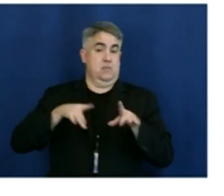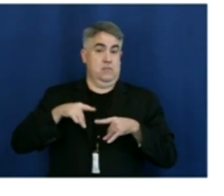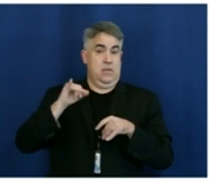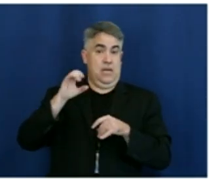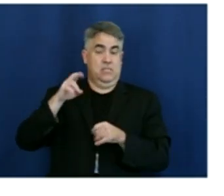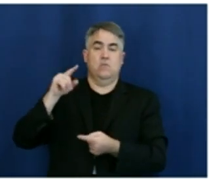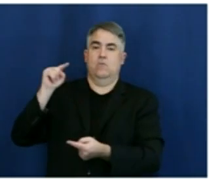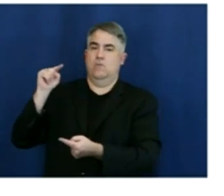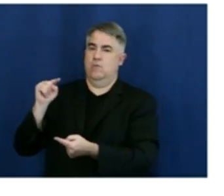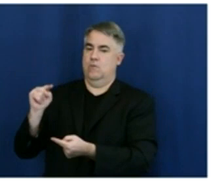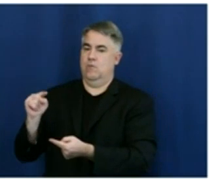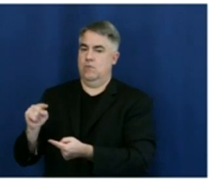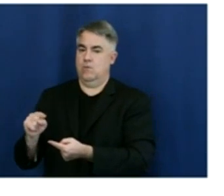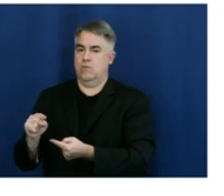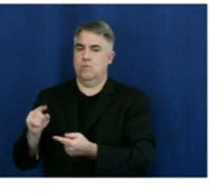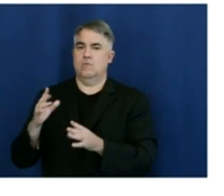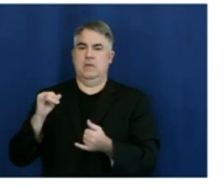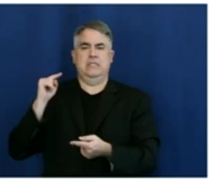hospitalizations.